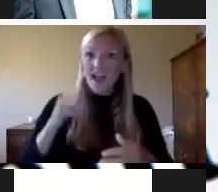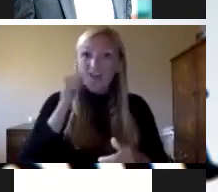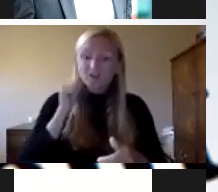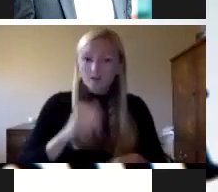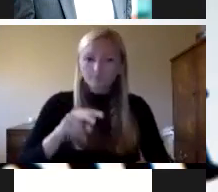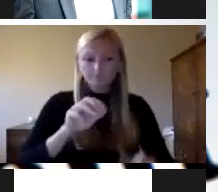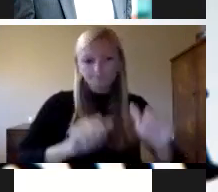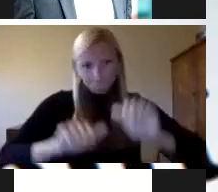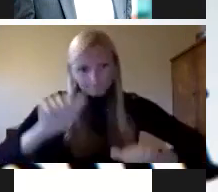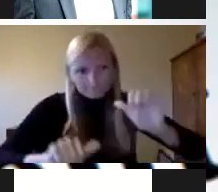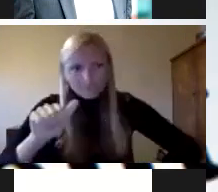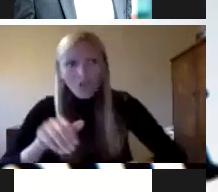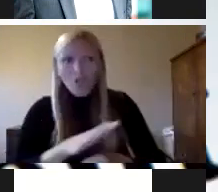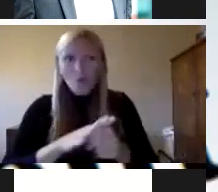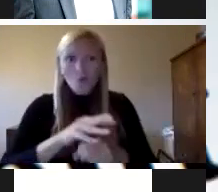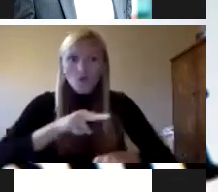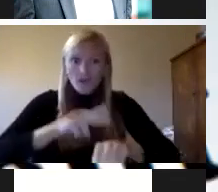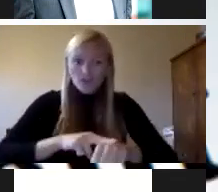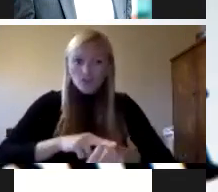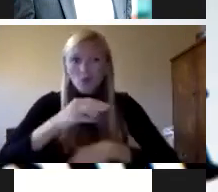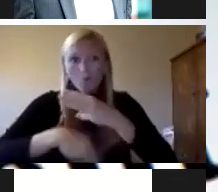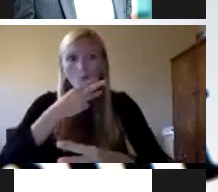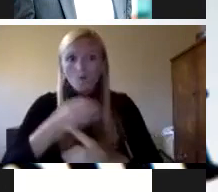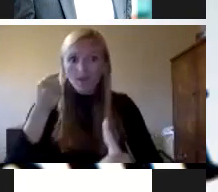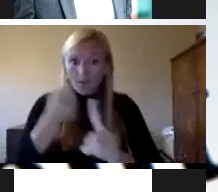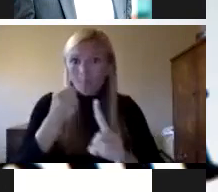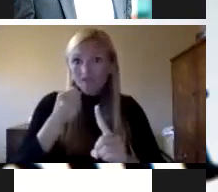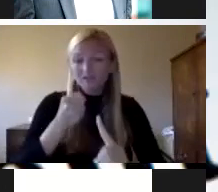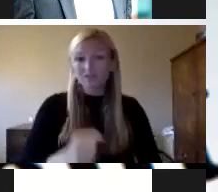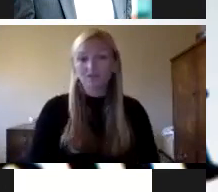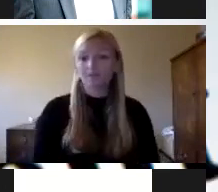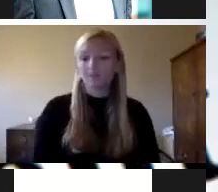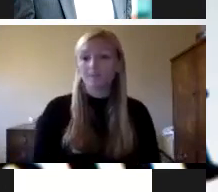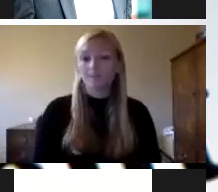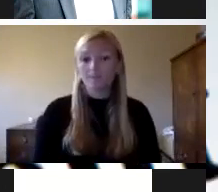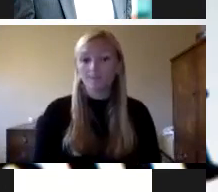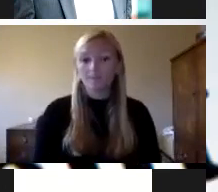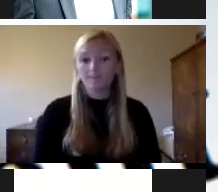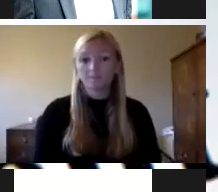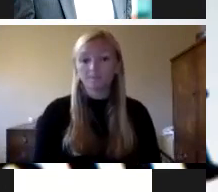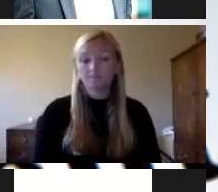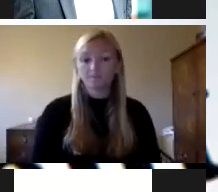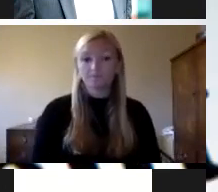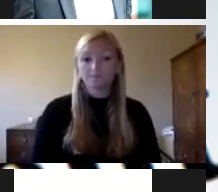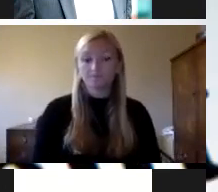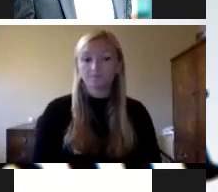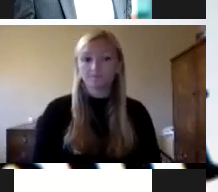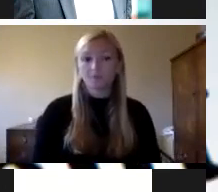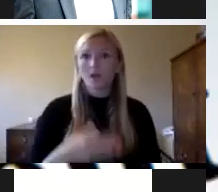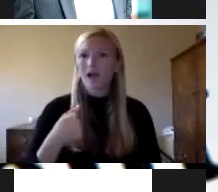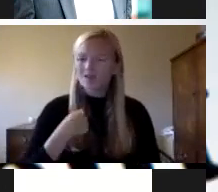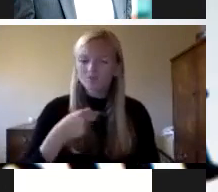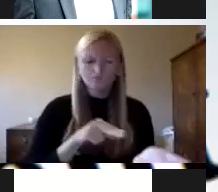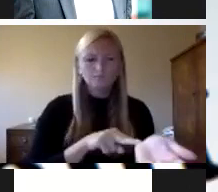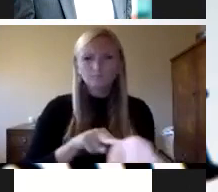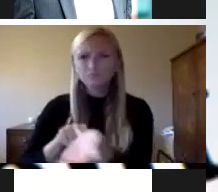of local national and global impacts and opportunities for a client i actually attend um i keep my finger on the pulse of what's happening with the